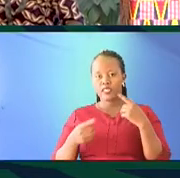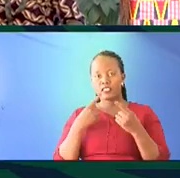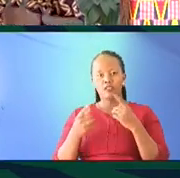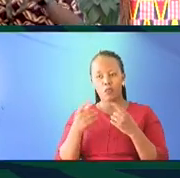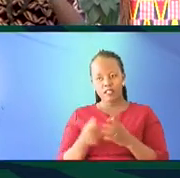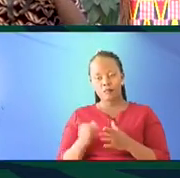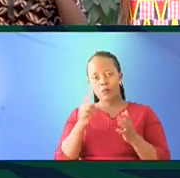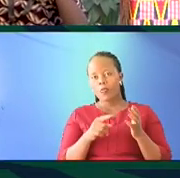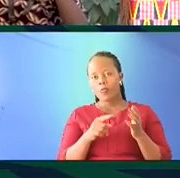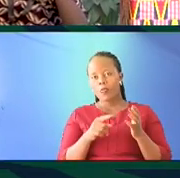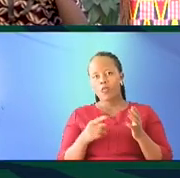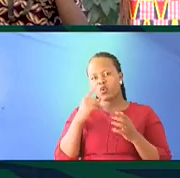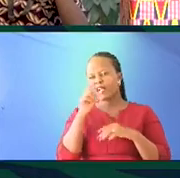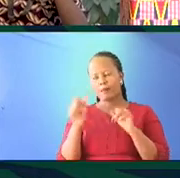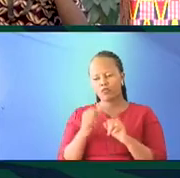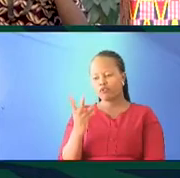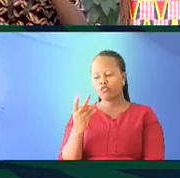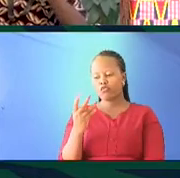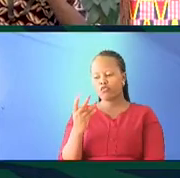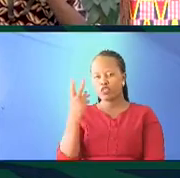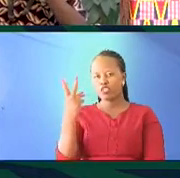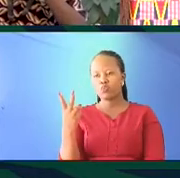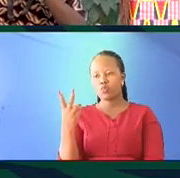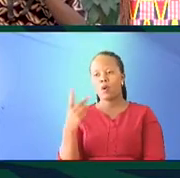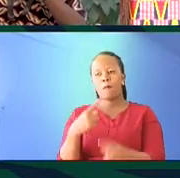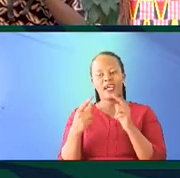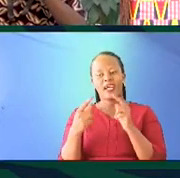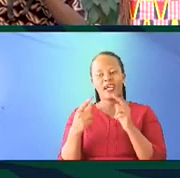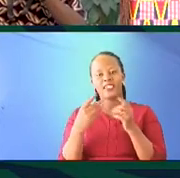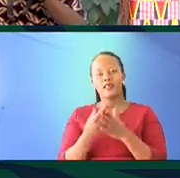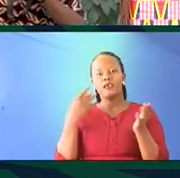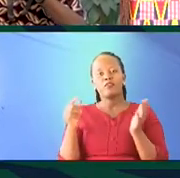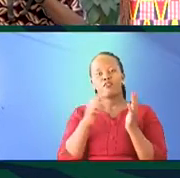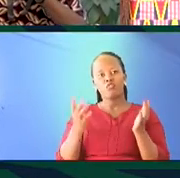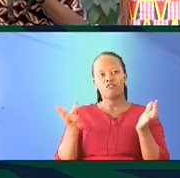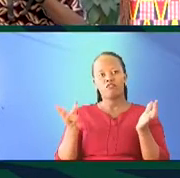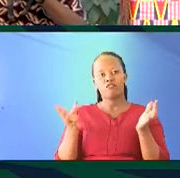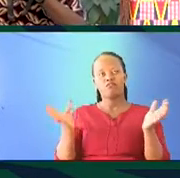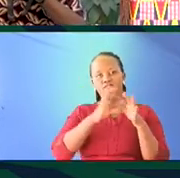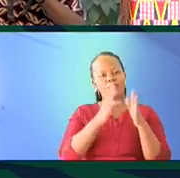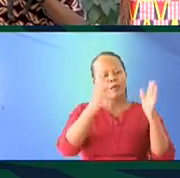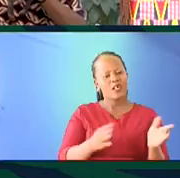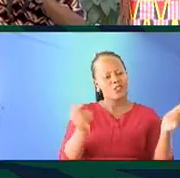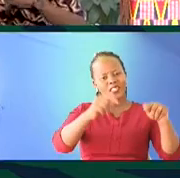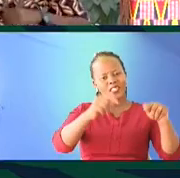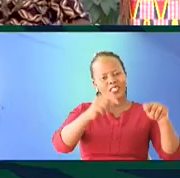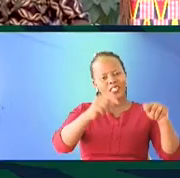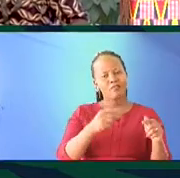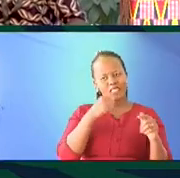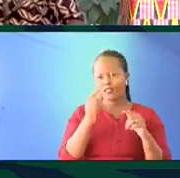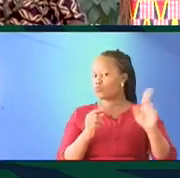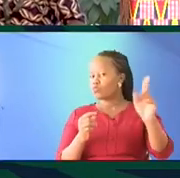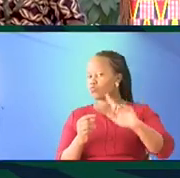we talk about 42, but before we close that gap, somebody comes and says, no, no, no, you must segment